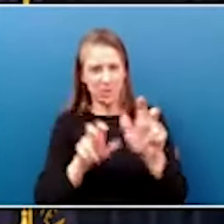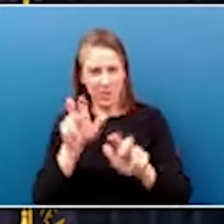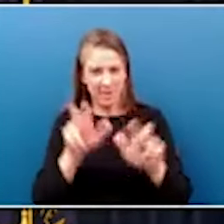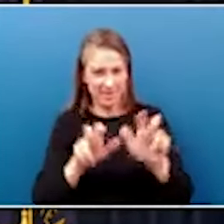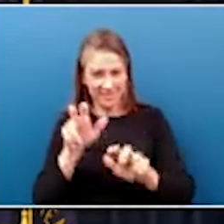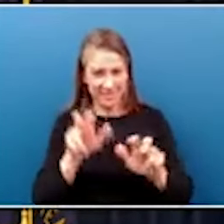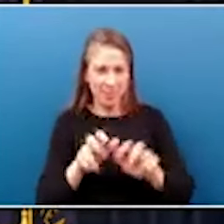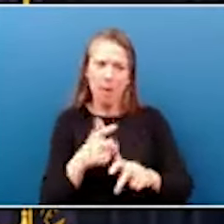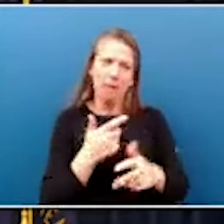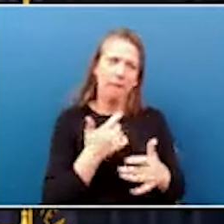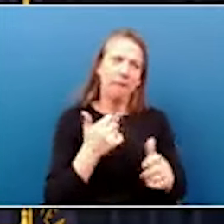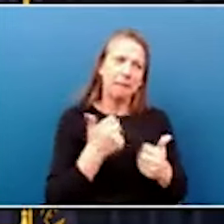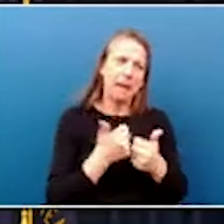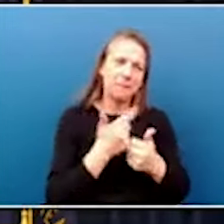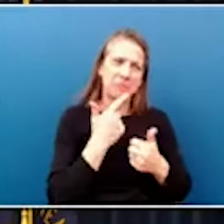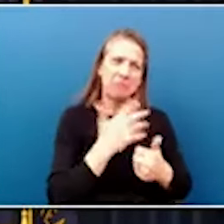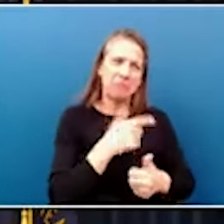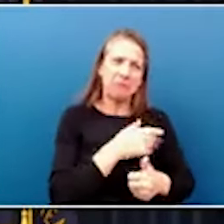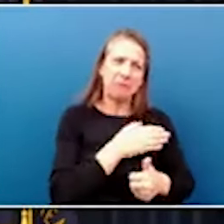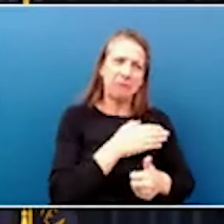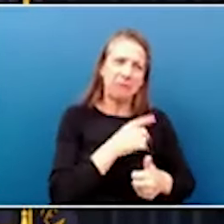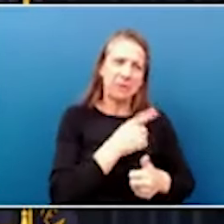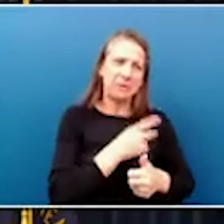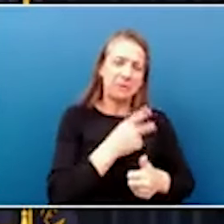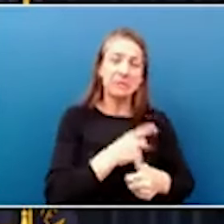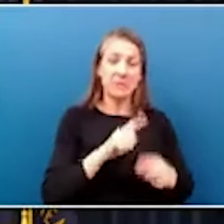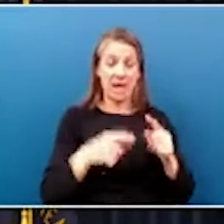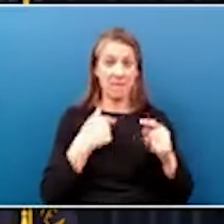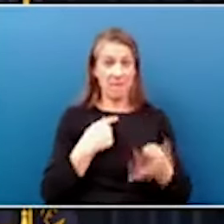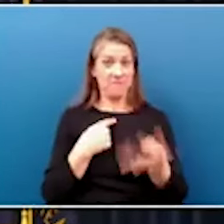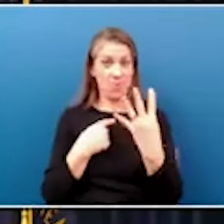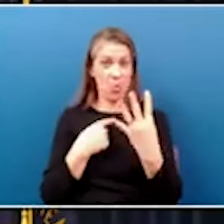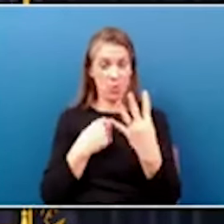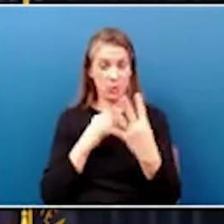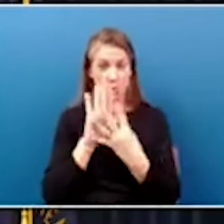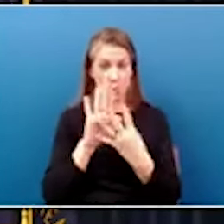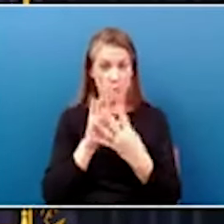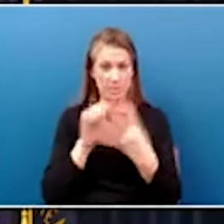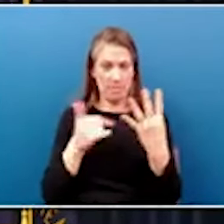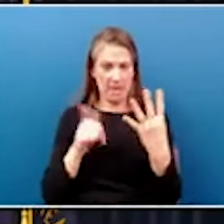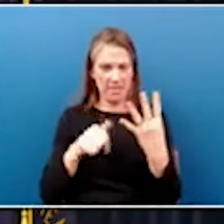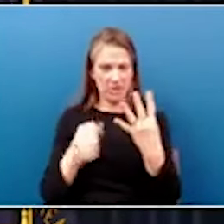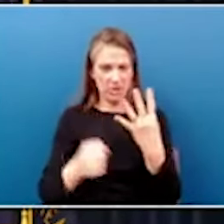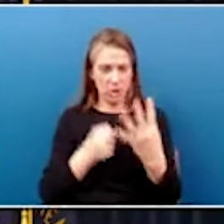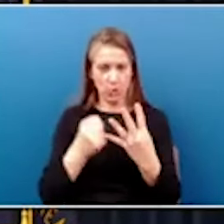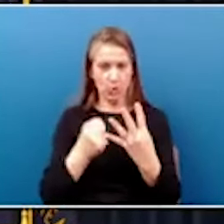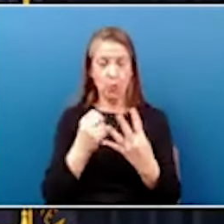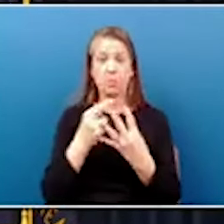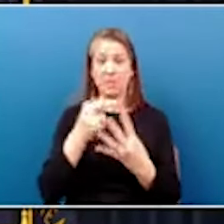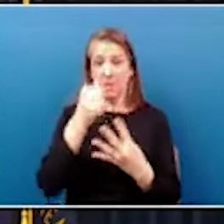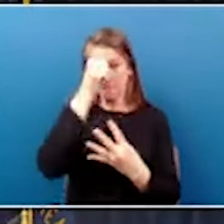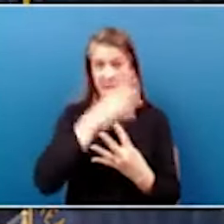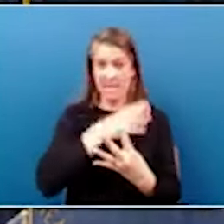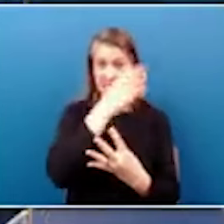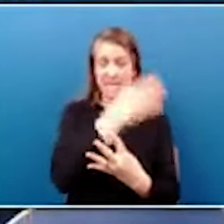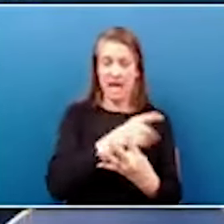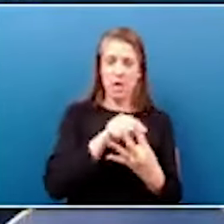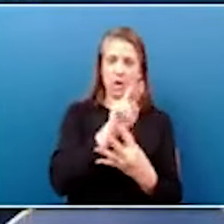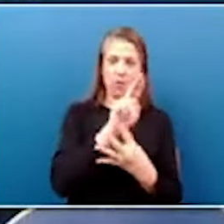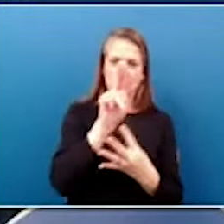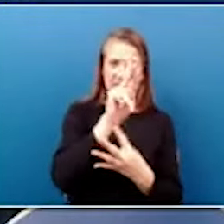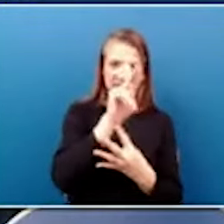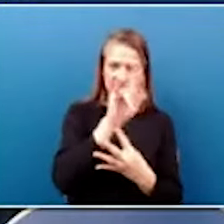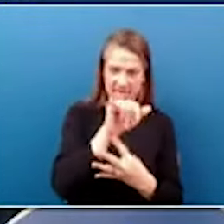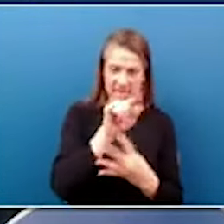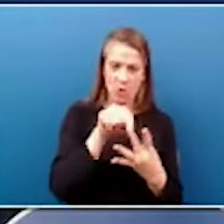going on a day or two. Kentucky has four great schools playing in the tournament this year. Representing the men's side, we have the University of Kentucky, Western